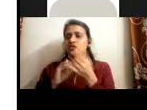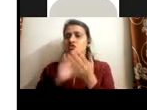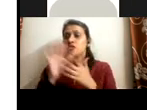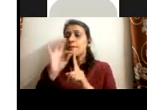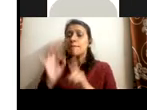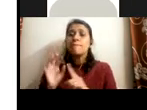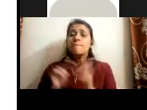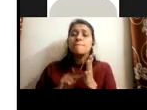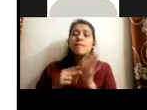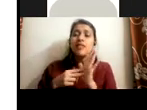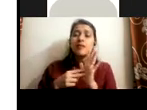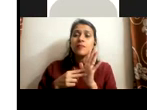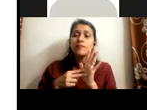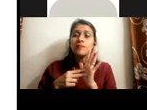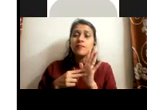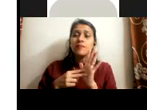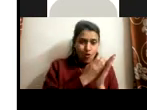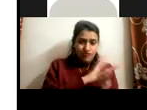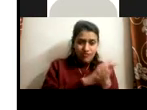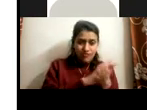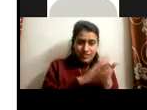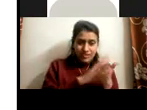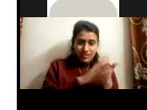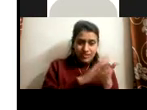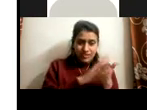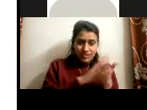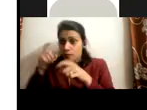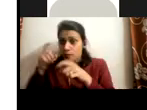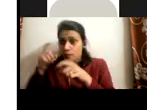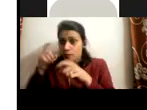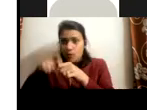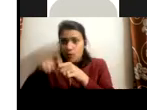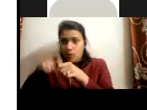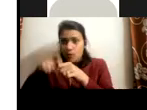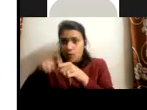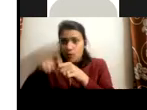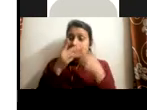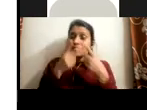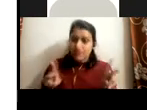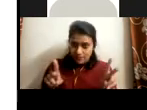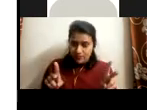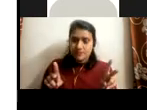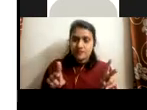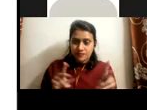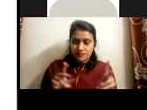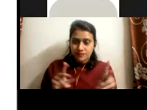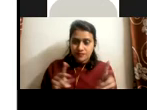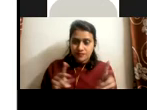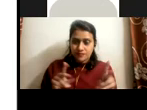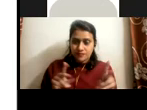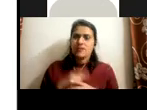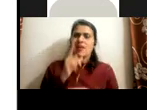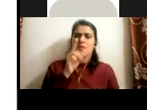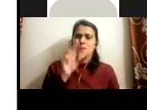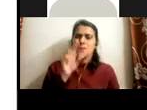training not after the person gets the job, because when the person gets the job is all not, sorry, after the person graduates, because after getting